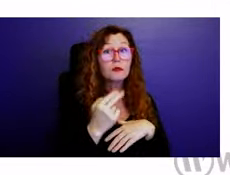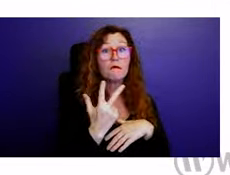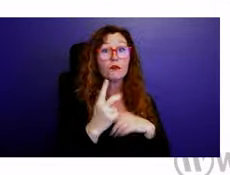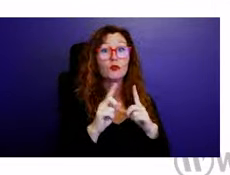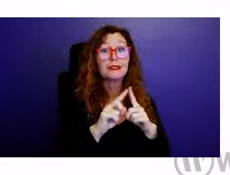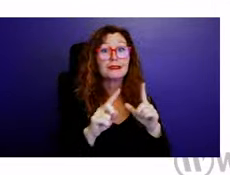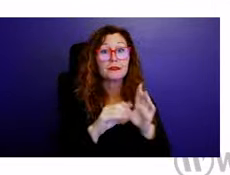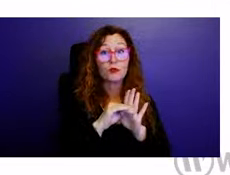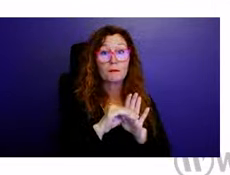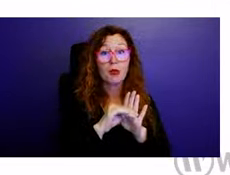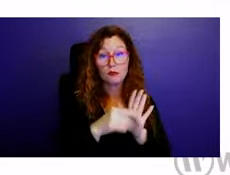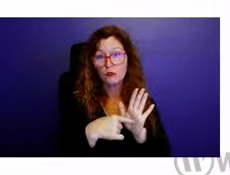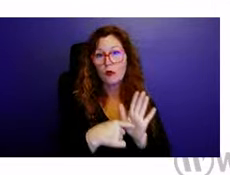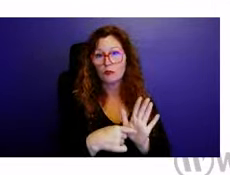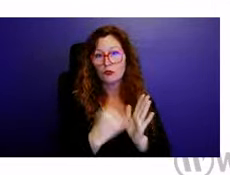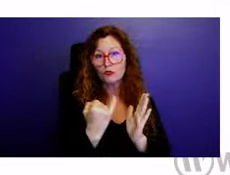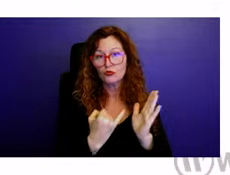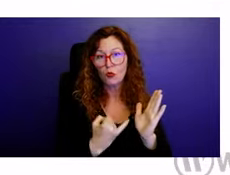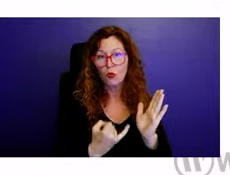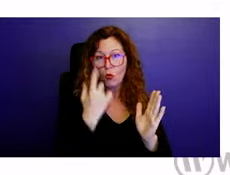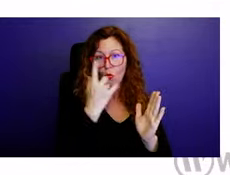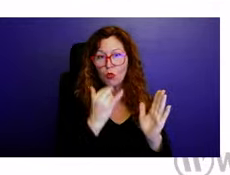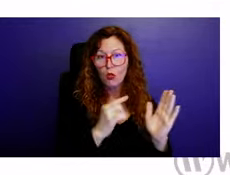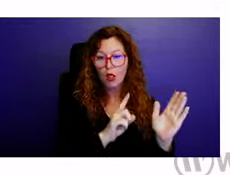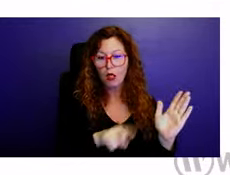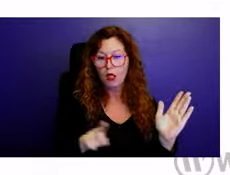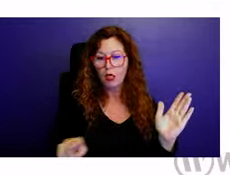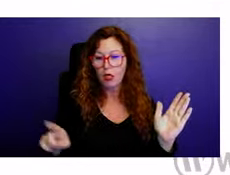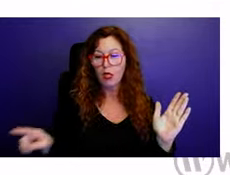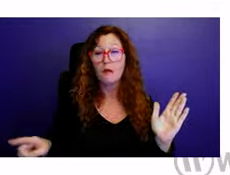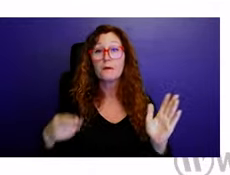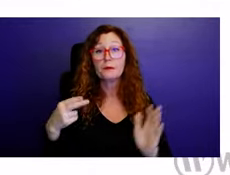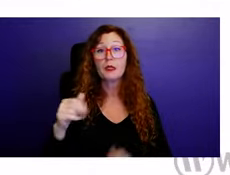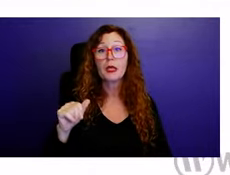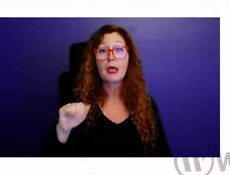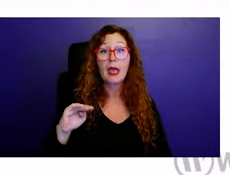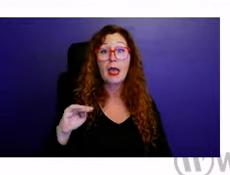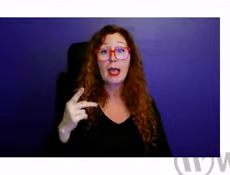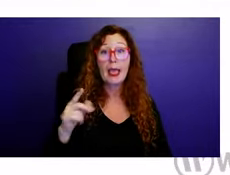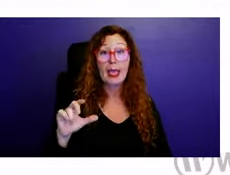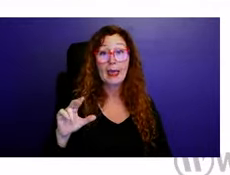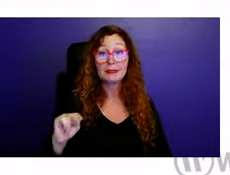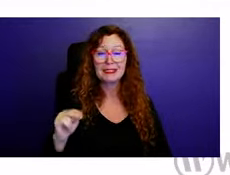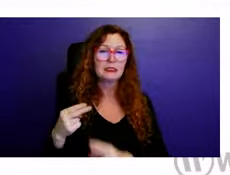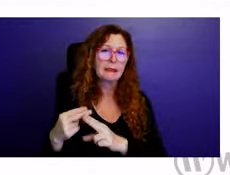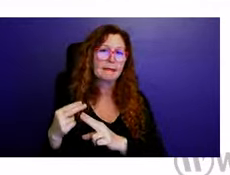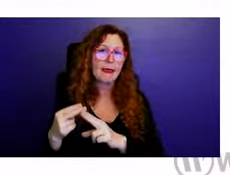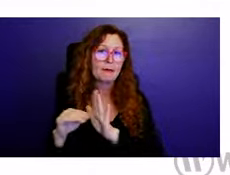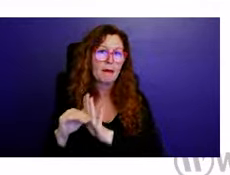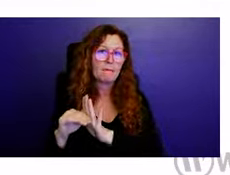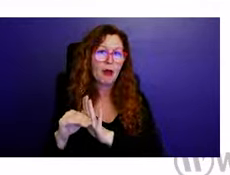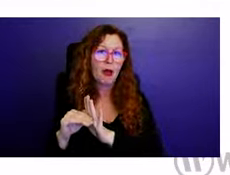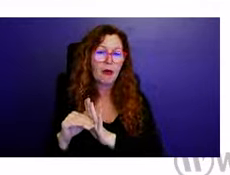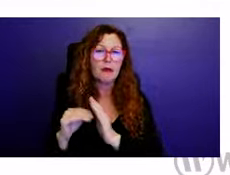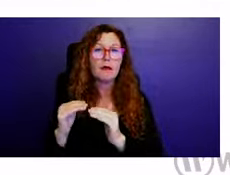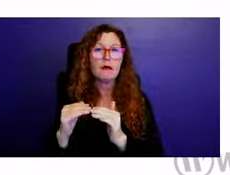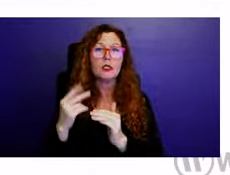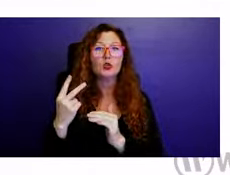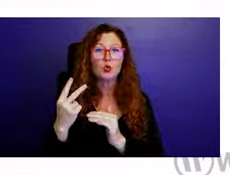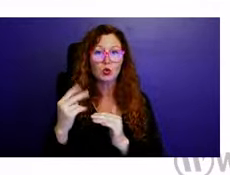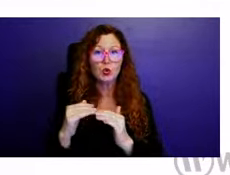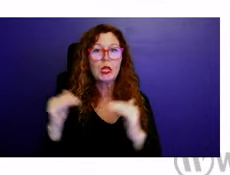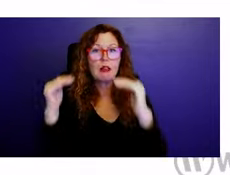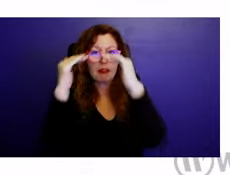in just a minute. the Hamden model is a two story model and that's, um, 3,447 square feet. Um,